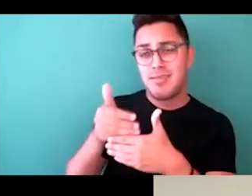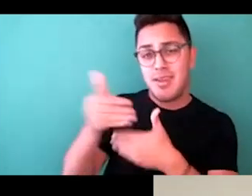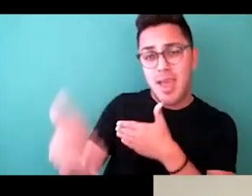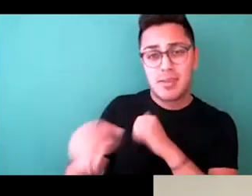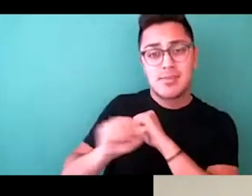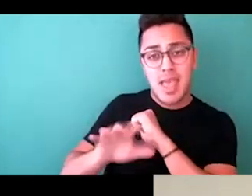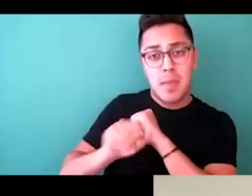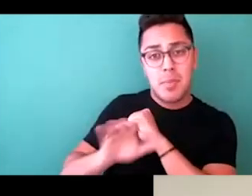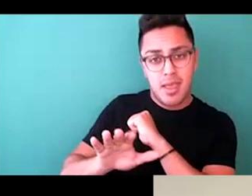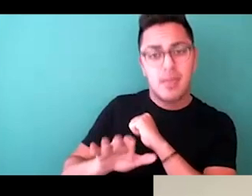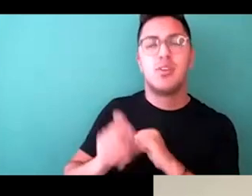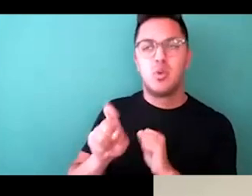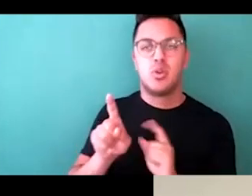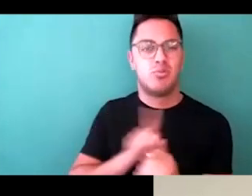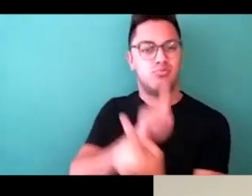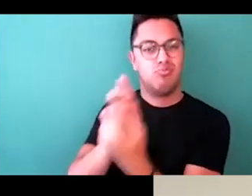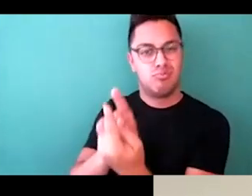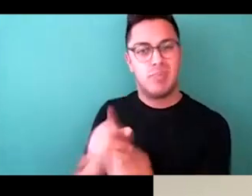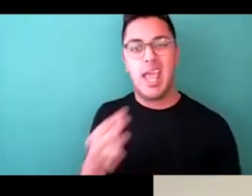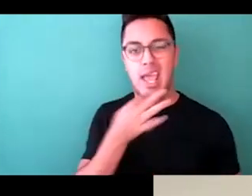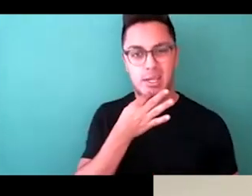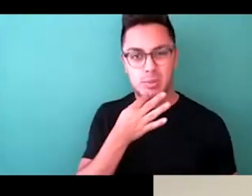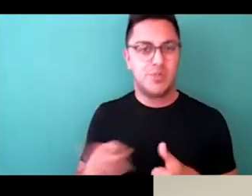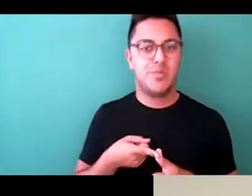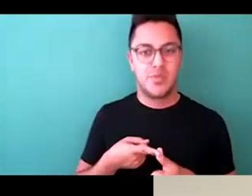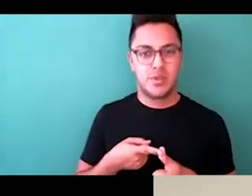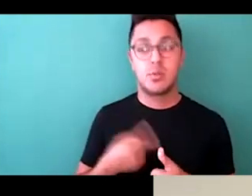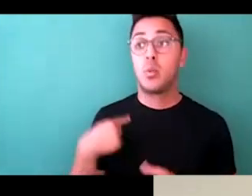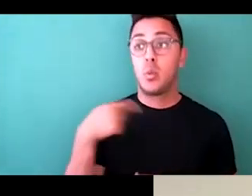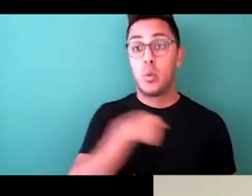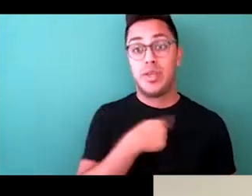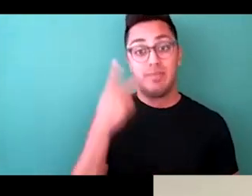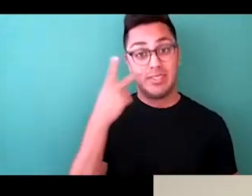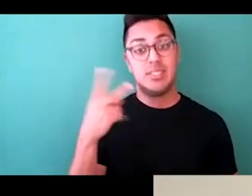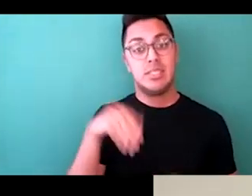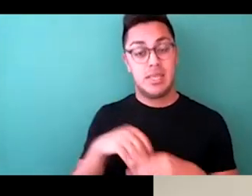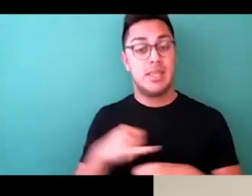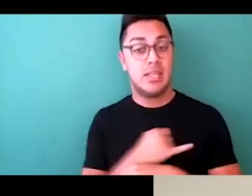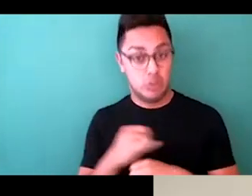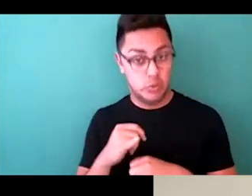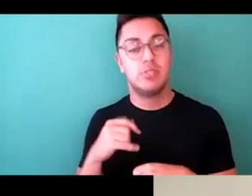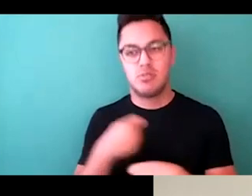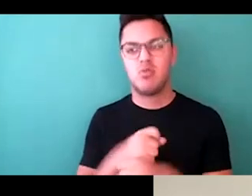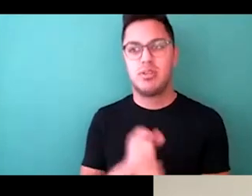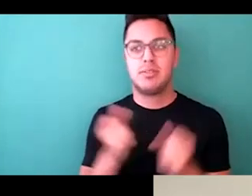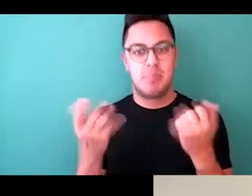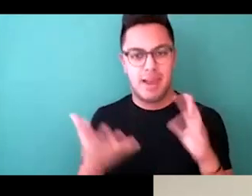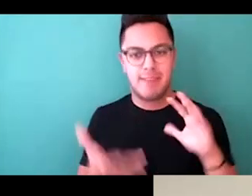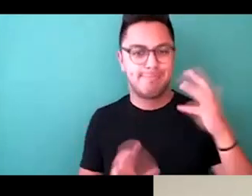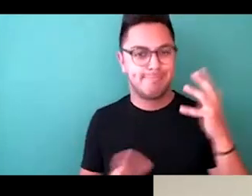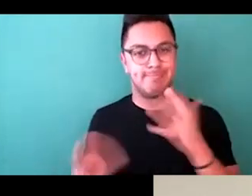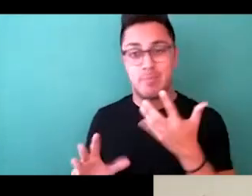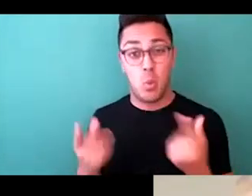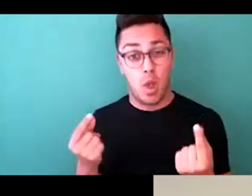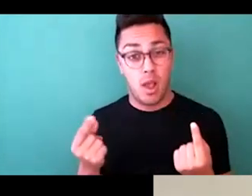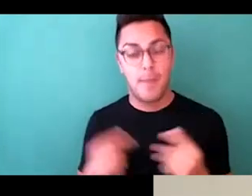you need to go to experts first. Because what we've seen in the industry that creates tremendous amount of mishaps and mistakes is